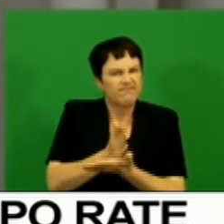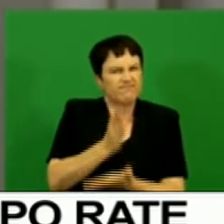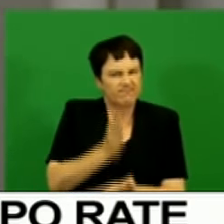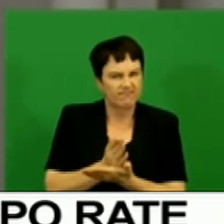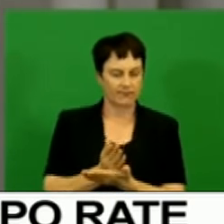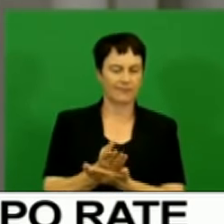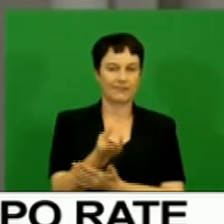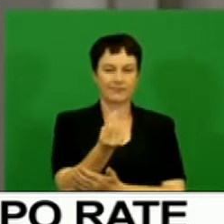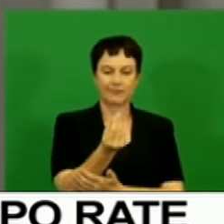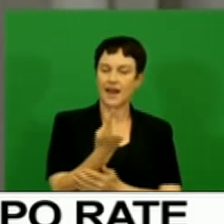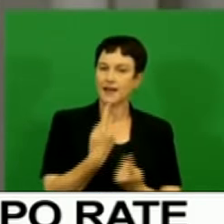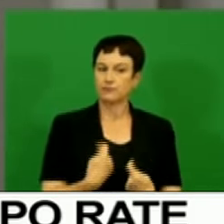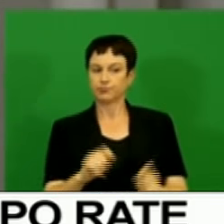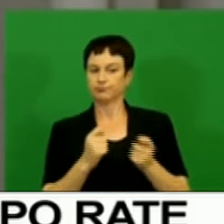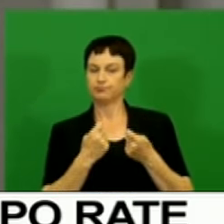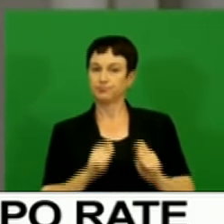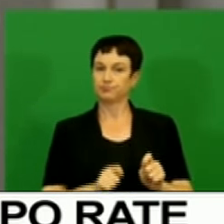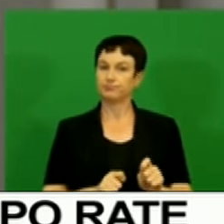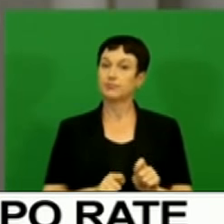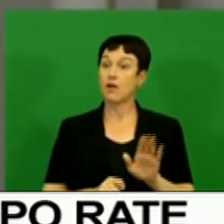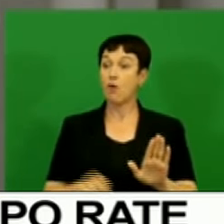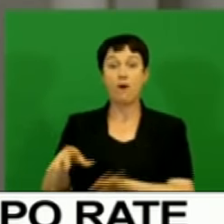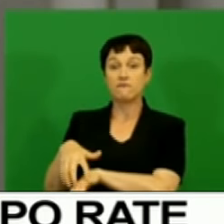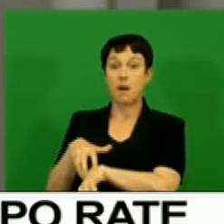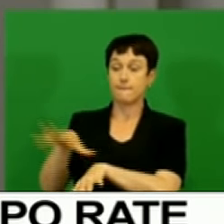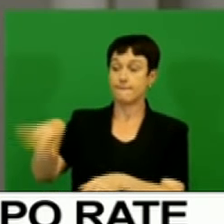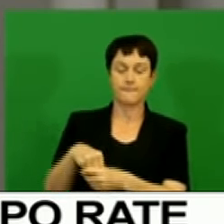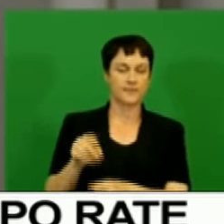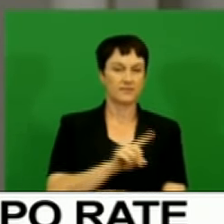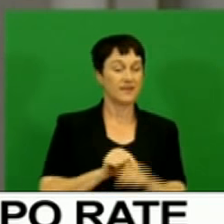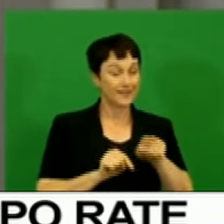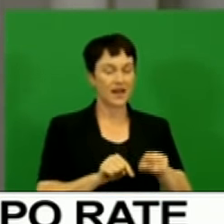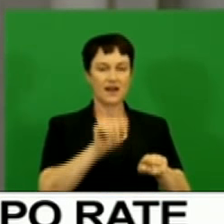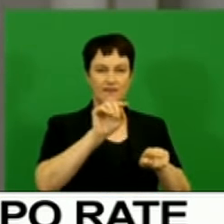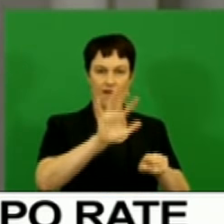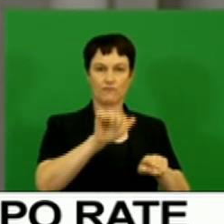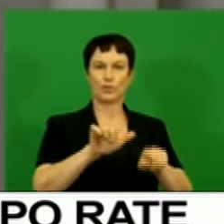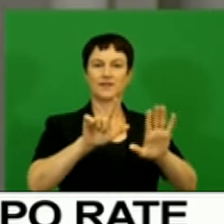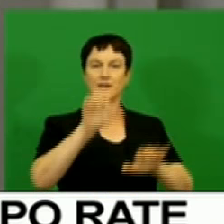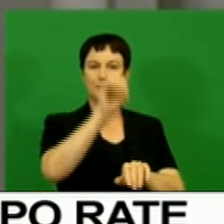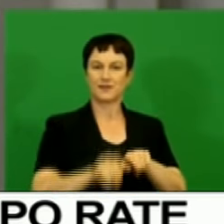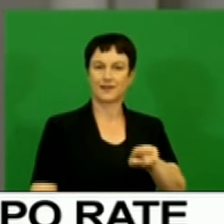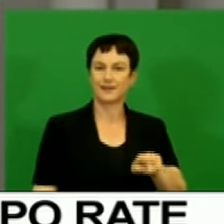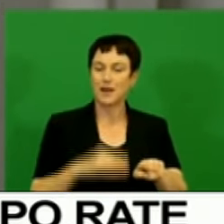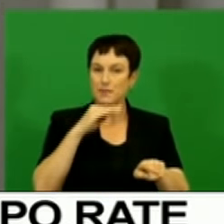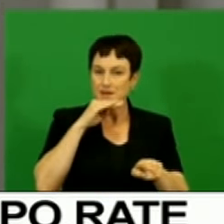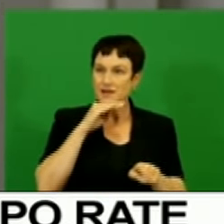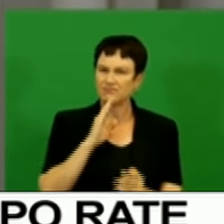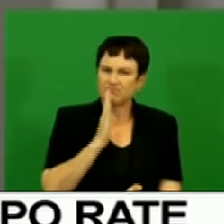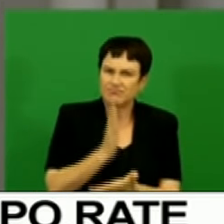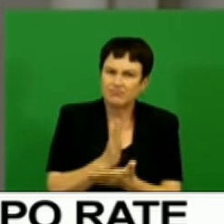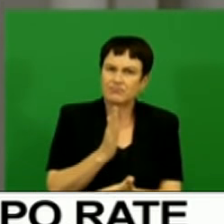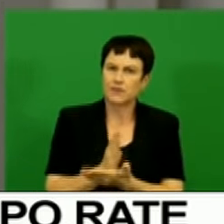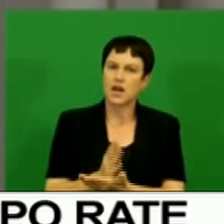non-agricultural sector increased to 5.7%. The slower nominal wage growth per worker is